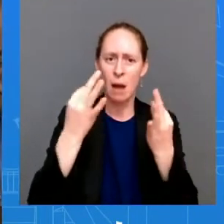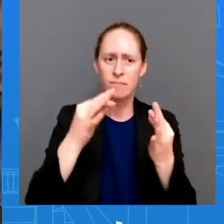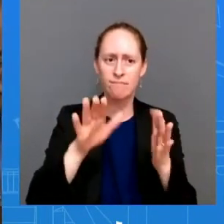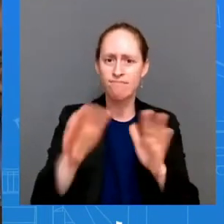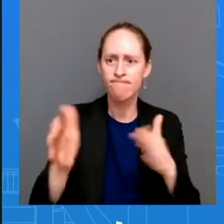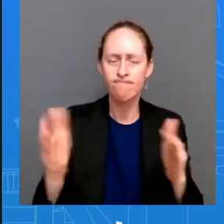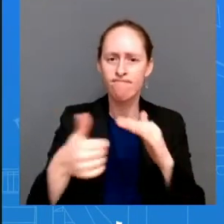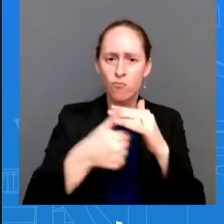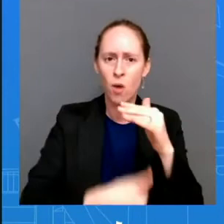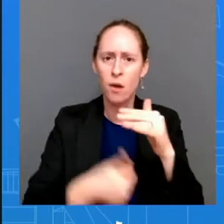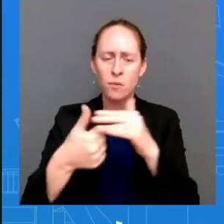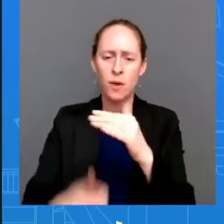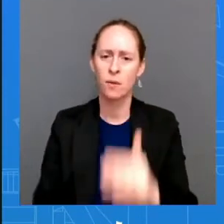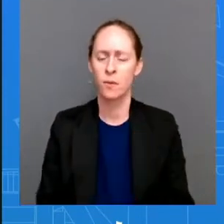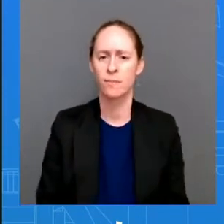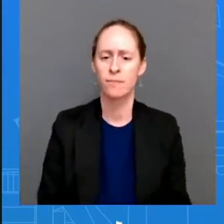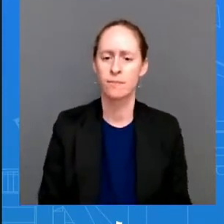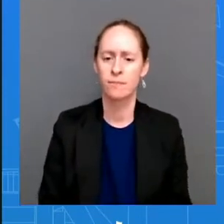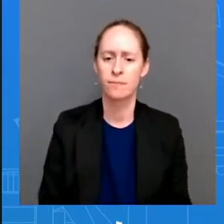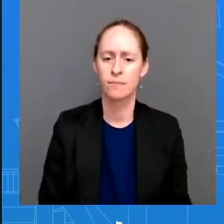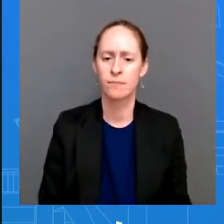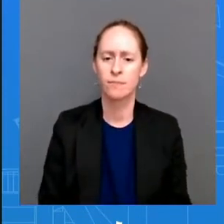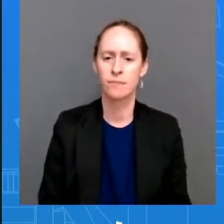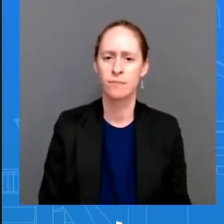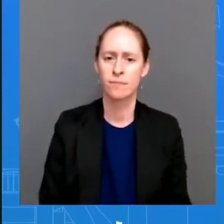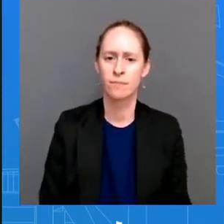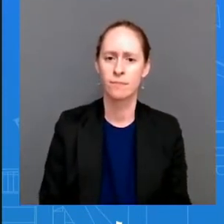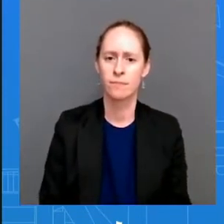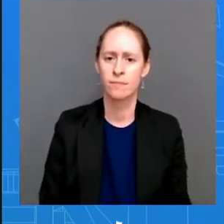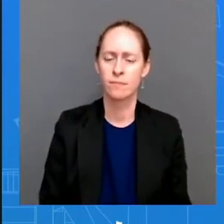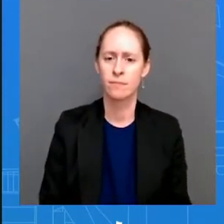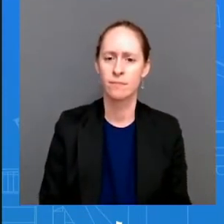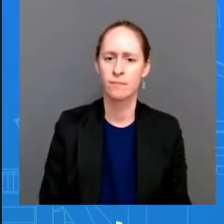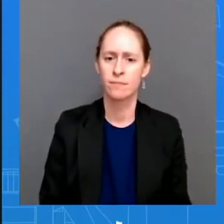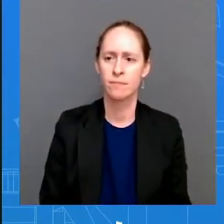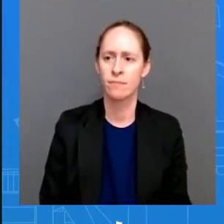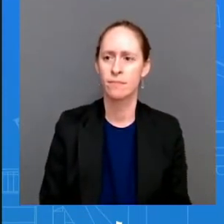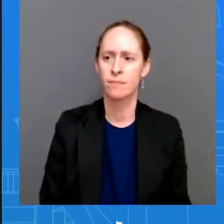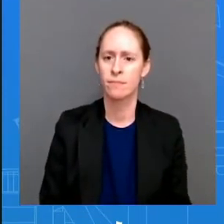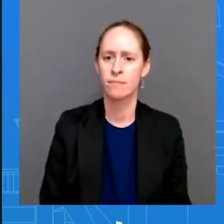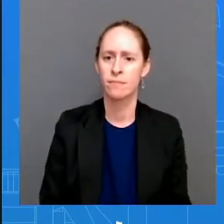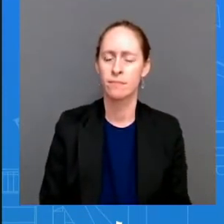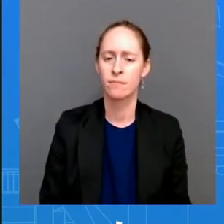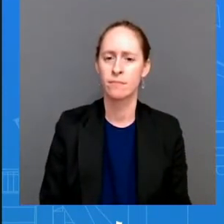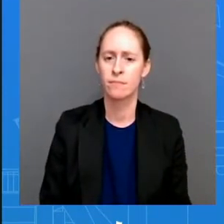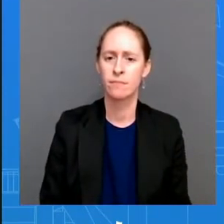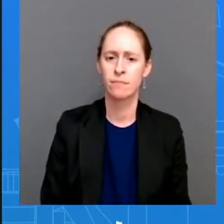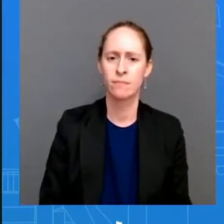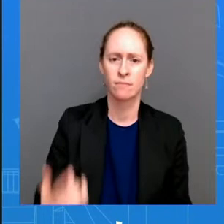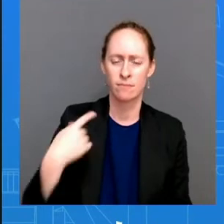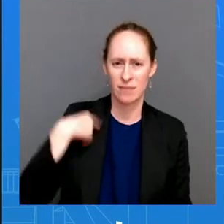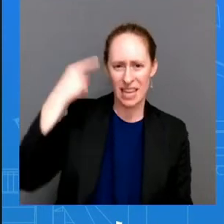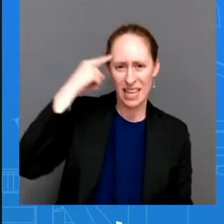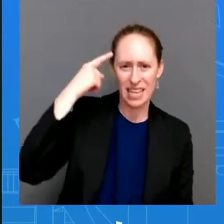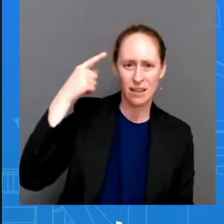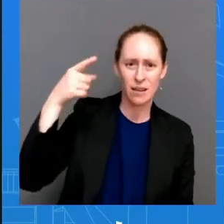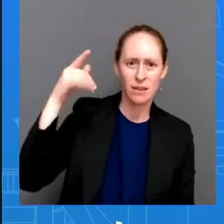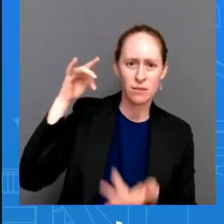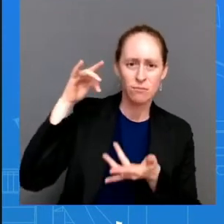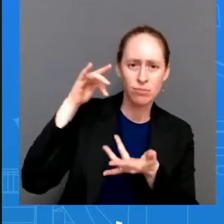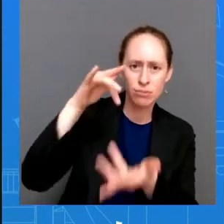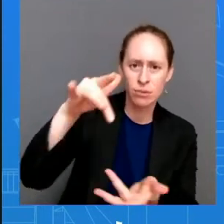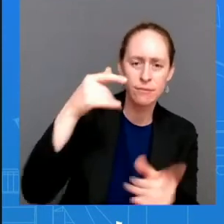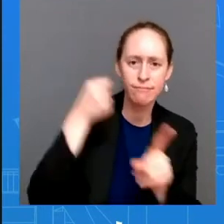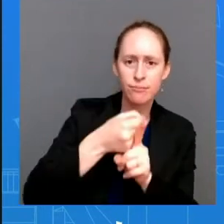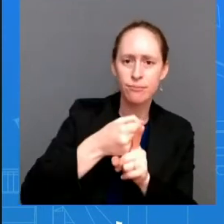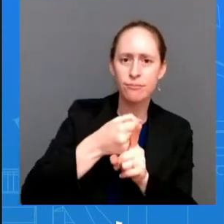you know he went to kentucky uh when i believe it was a tornado that happened gosh last year and uh he